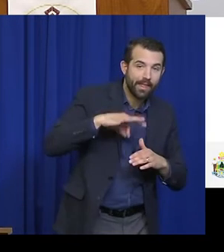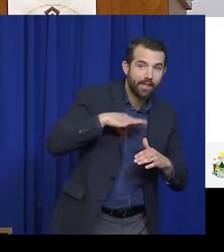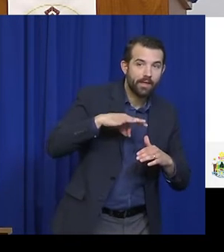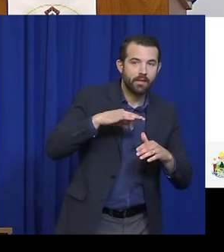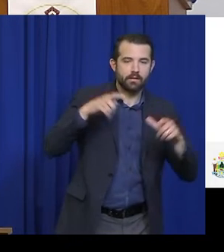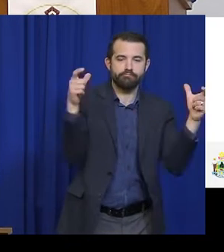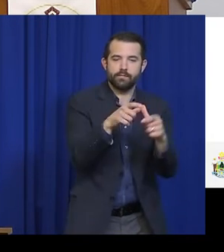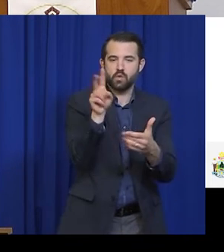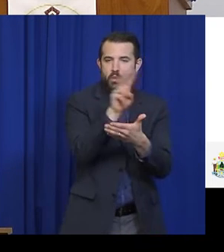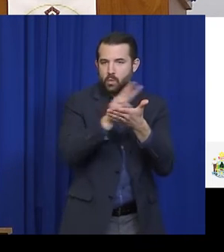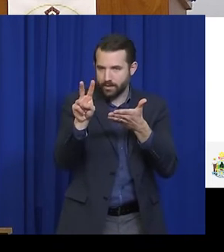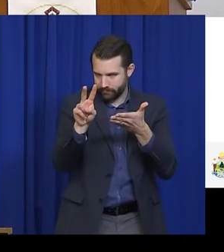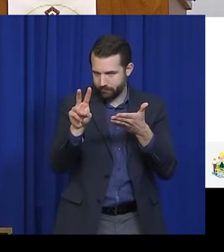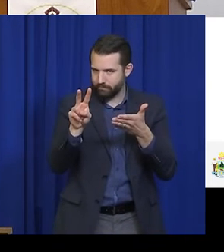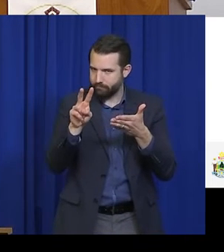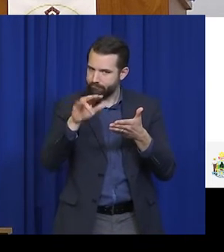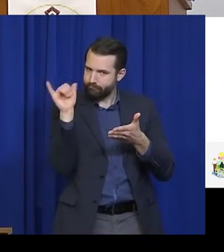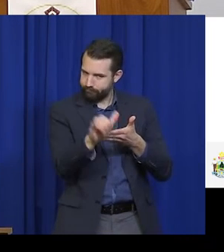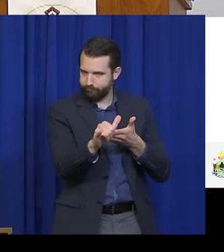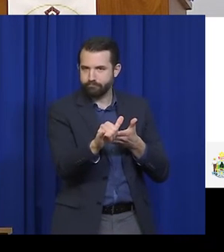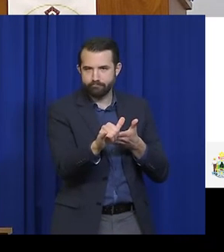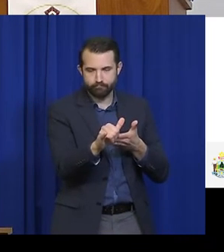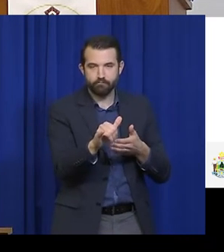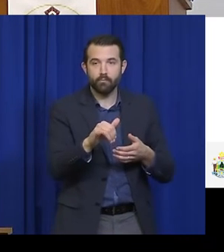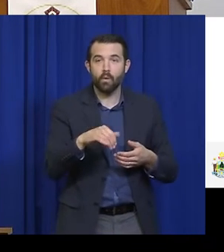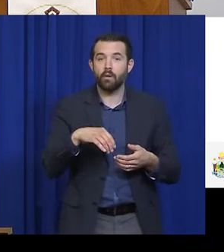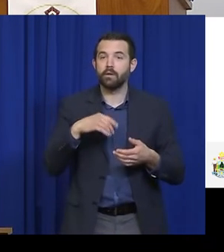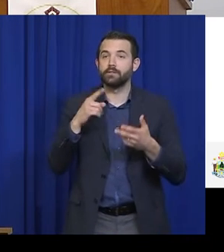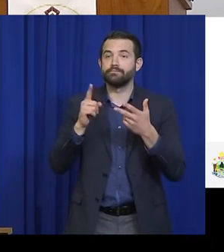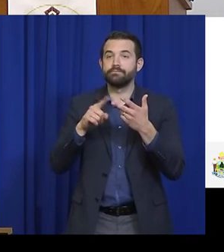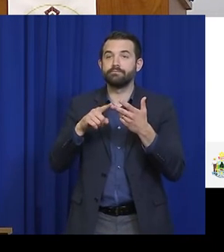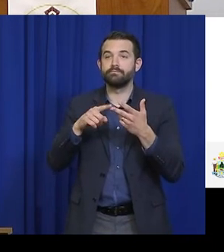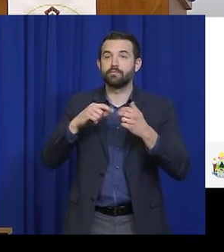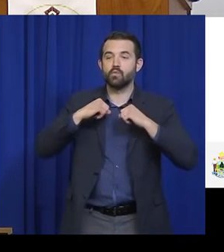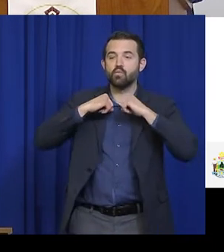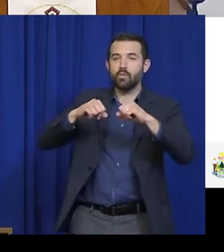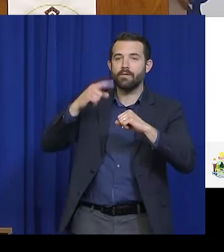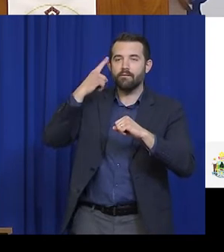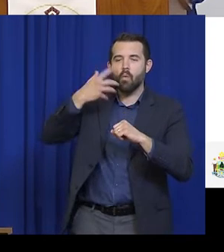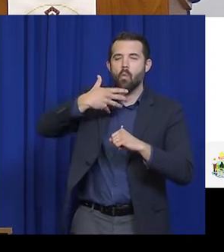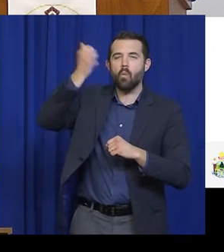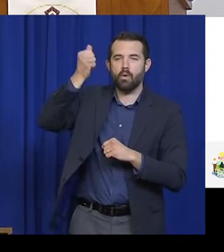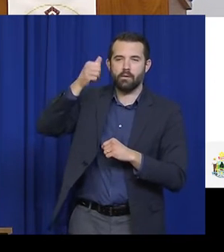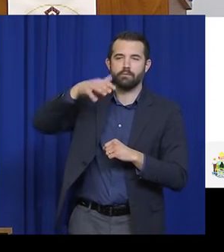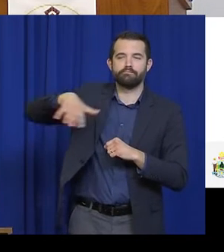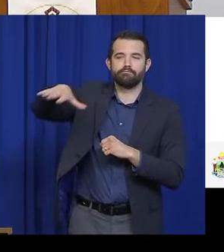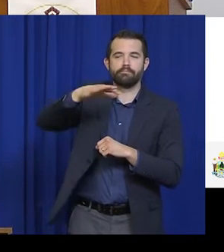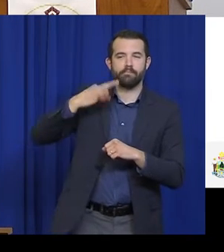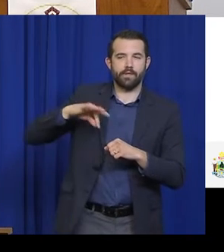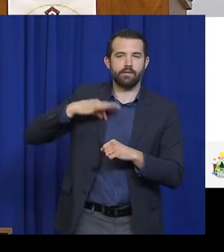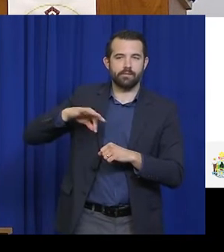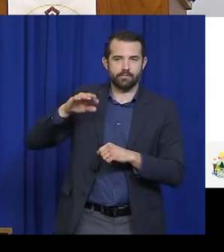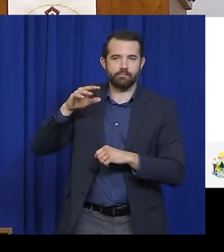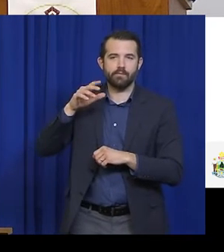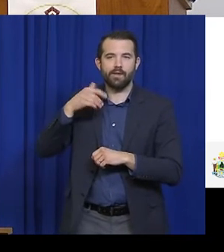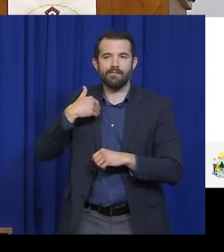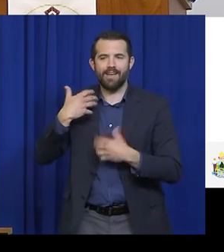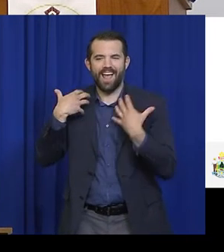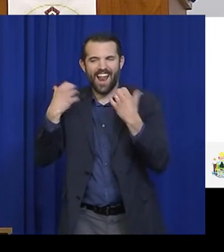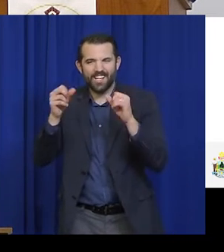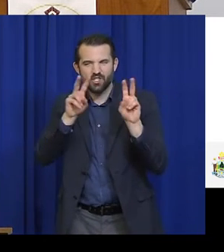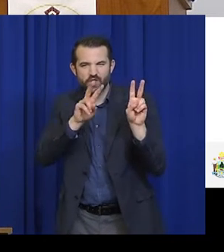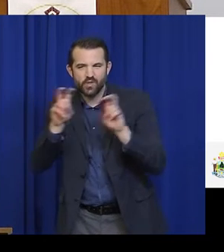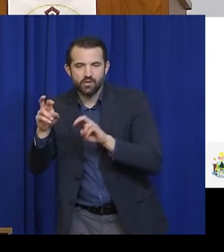and the special precautions we've had for older Mainers and others at risk of COVID-19. Stage 1